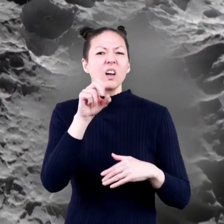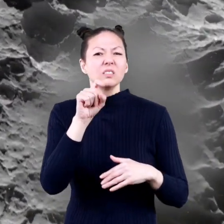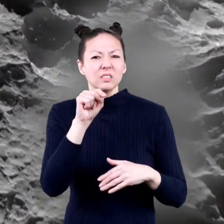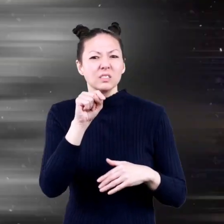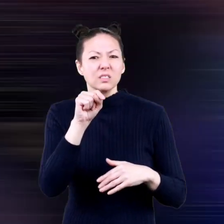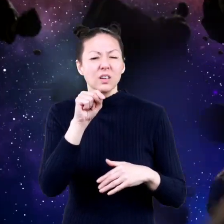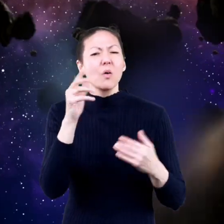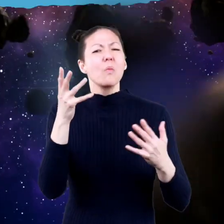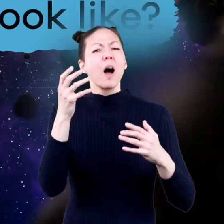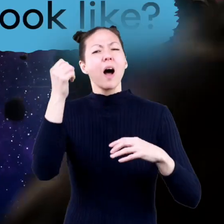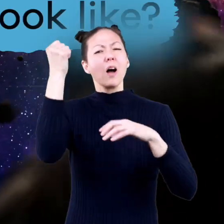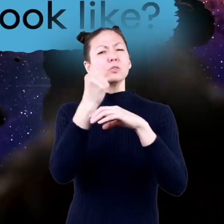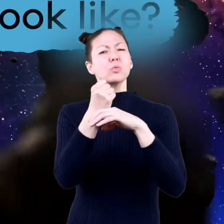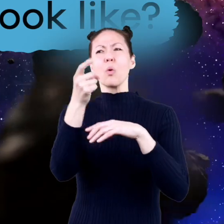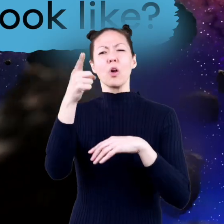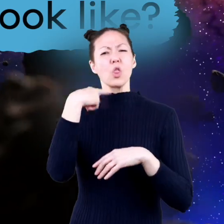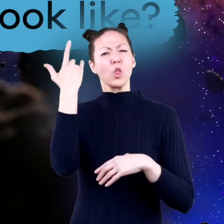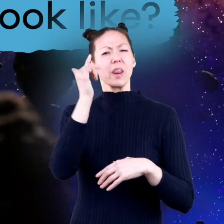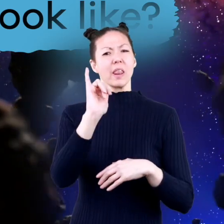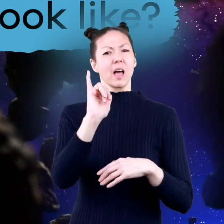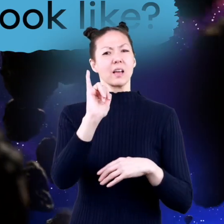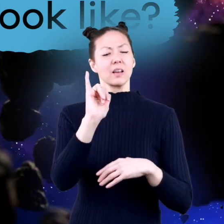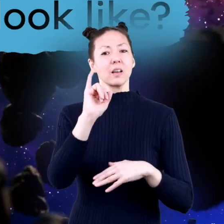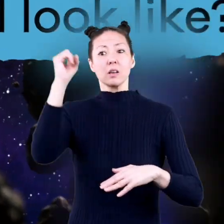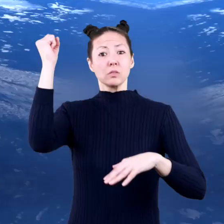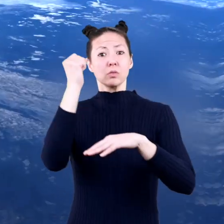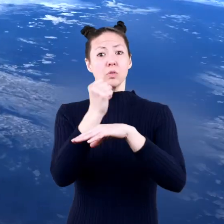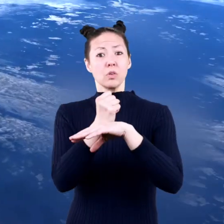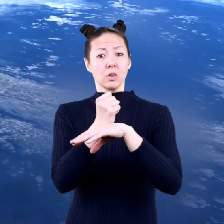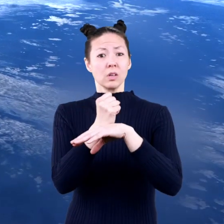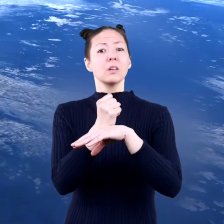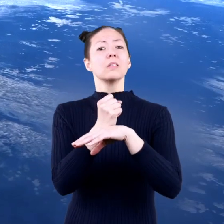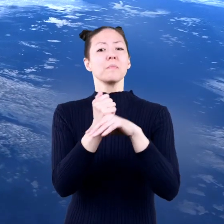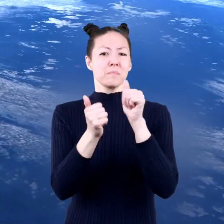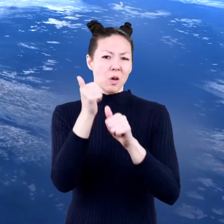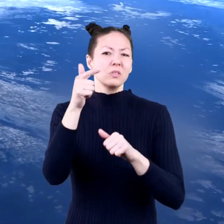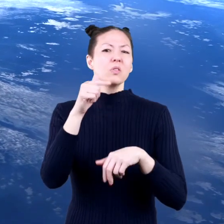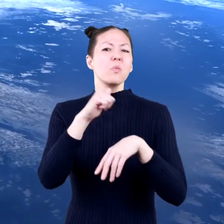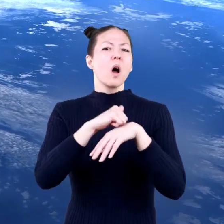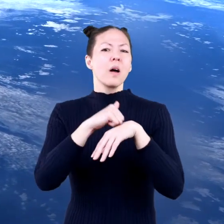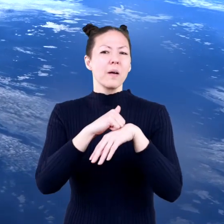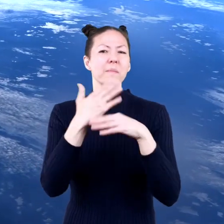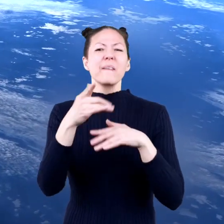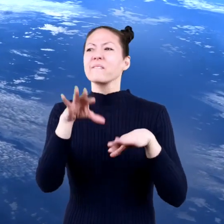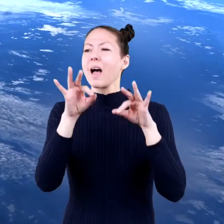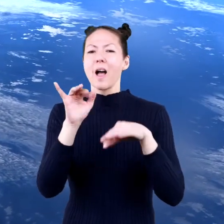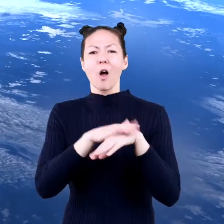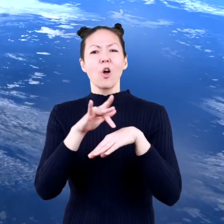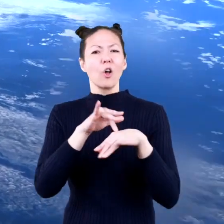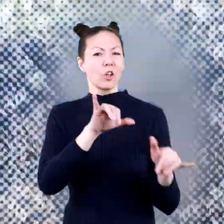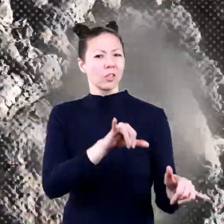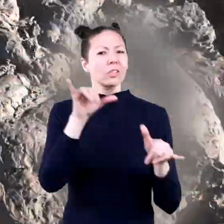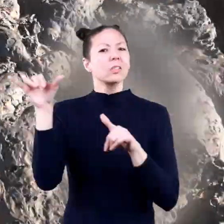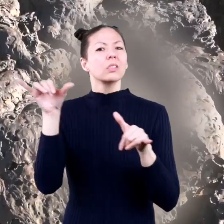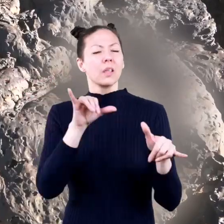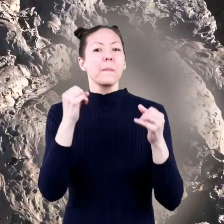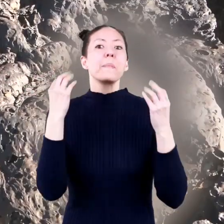to be covered in dust. What does an asteroid look like? Asteroids look like some of the rocks that you might